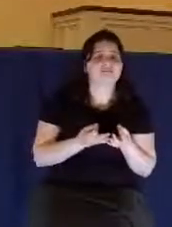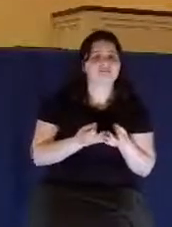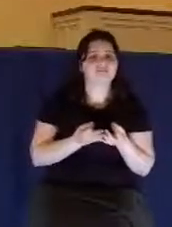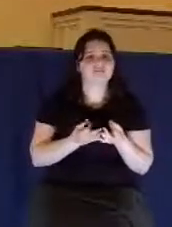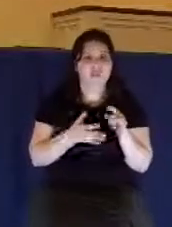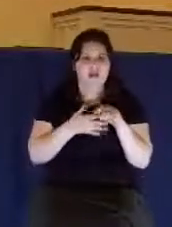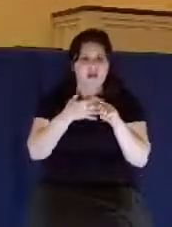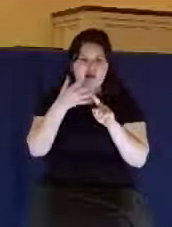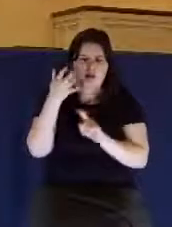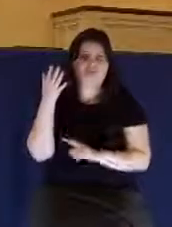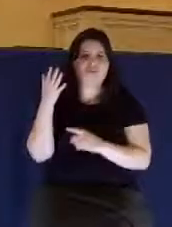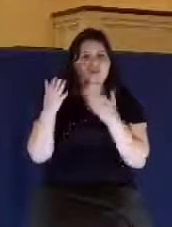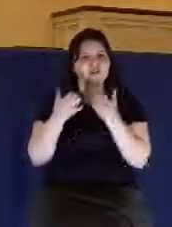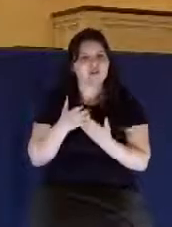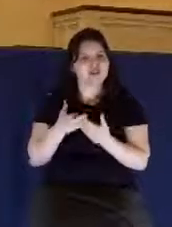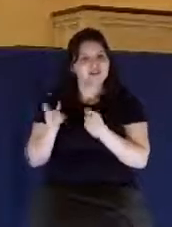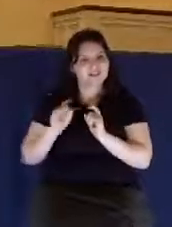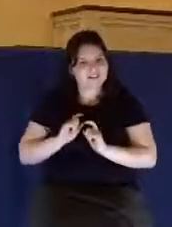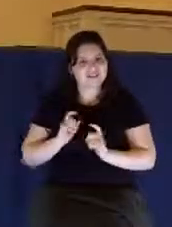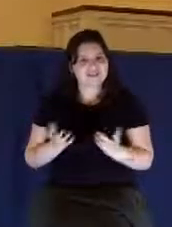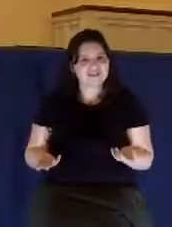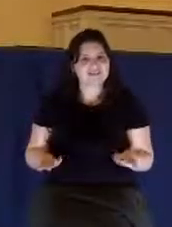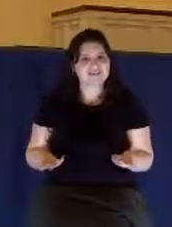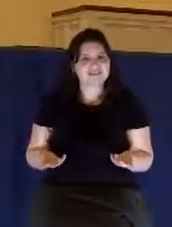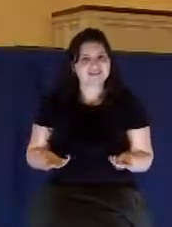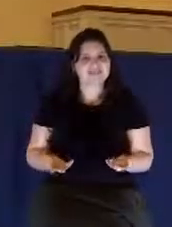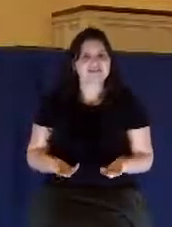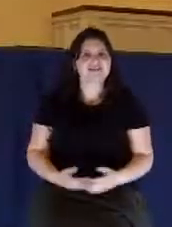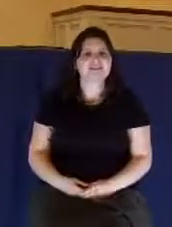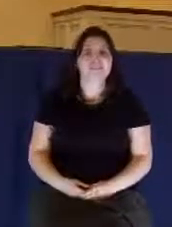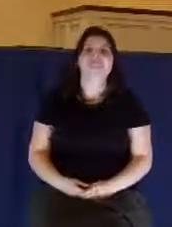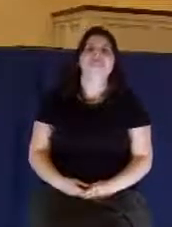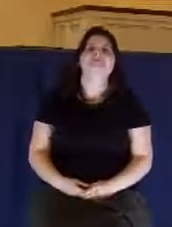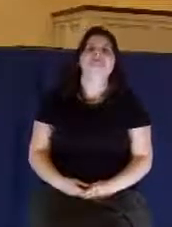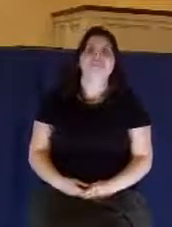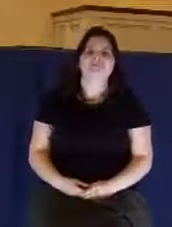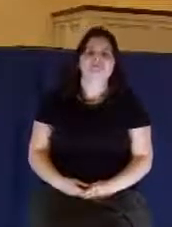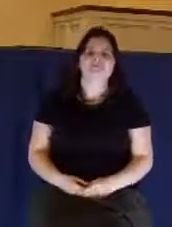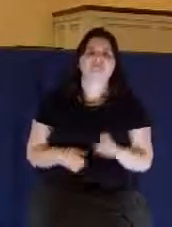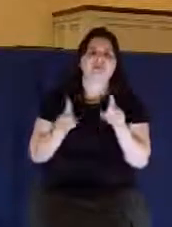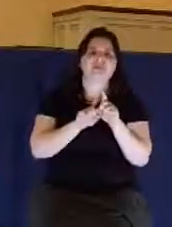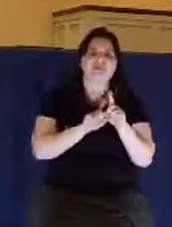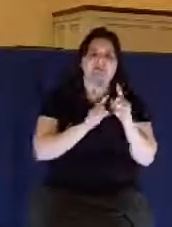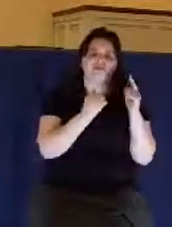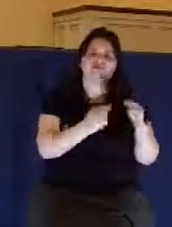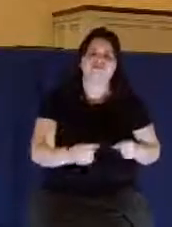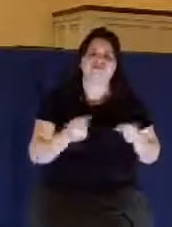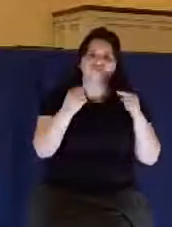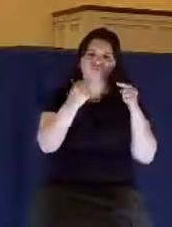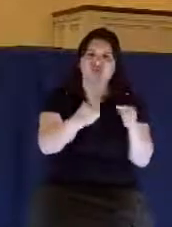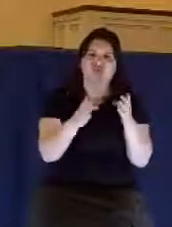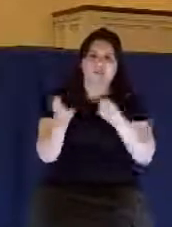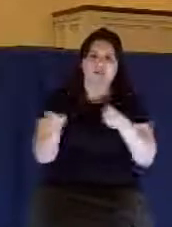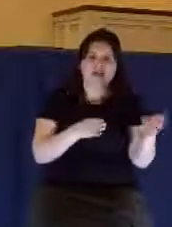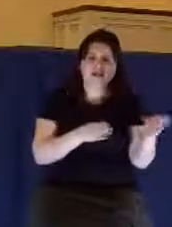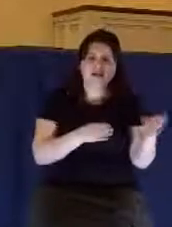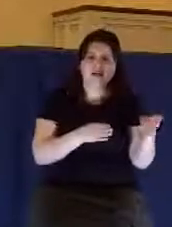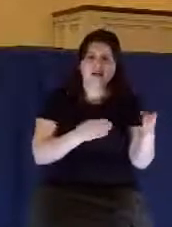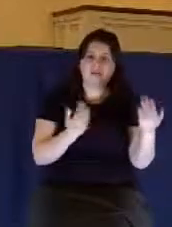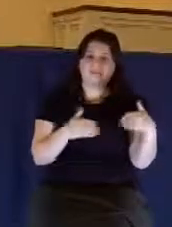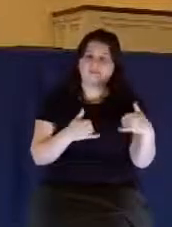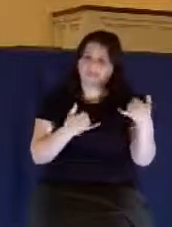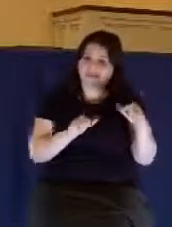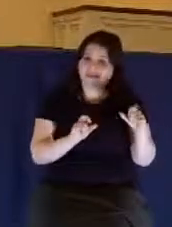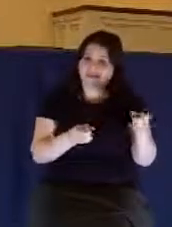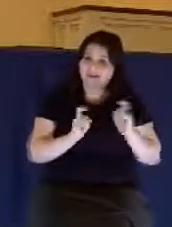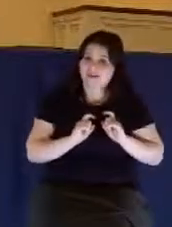All these are good gifts from God. Even the dark providences that we have in our life, in a way, they're gifts. We don't